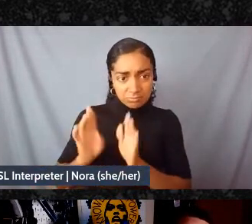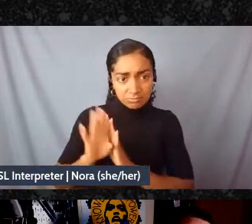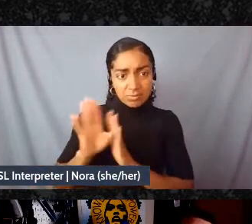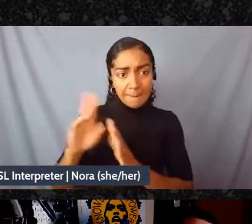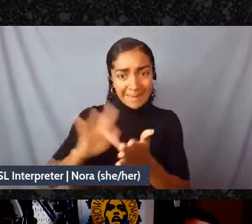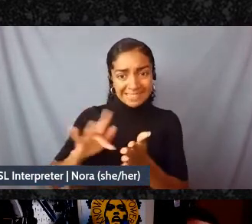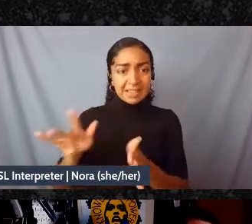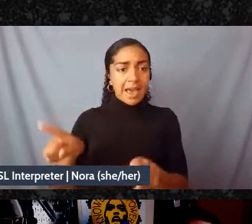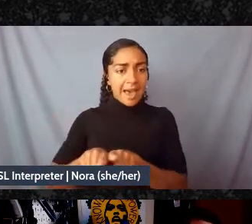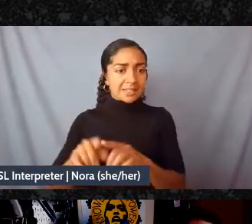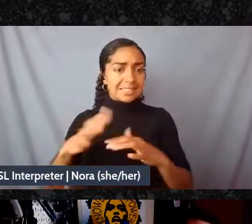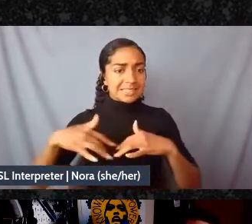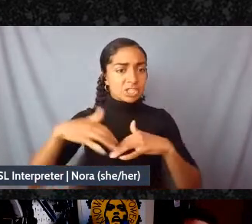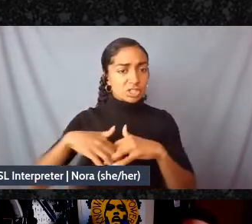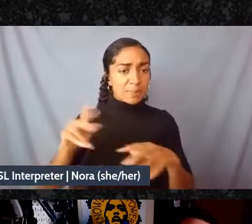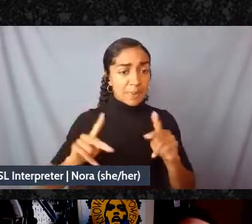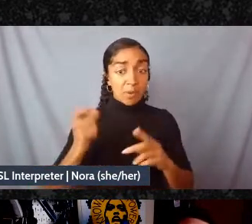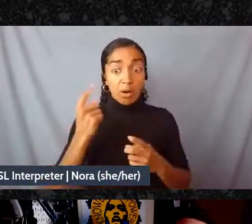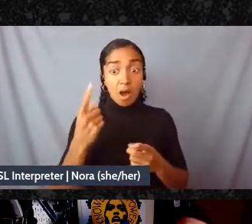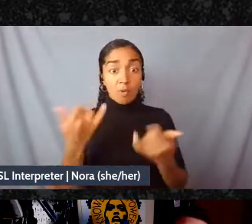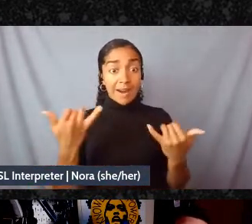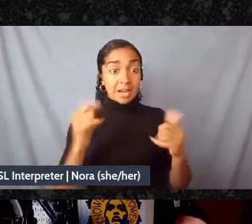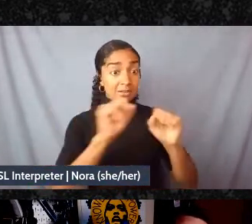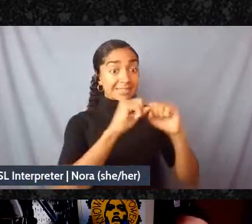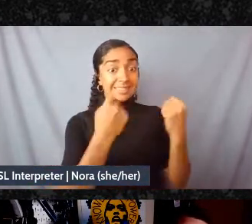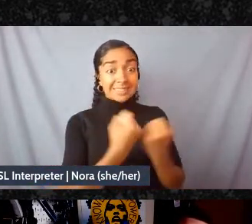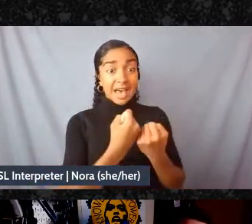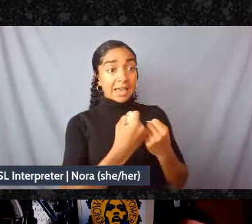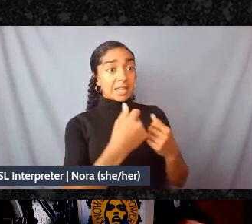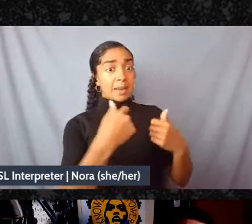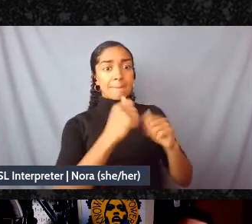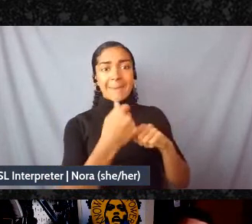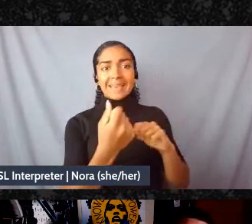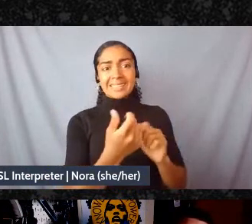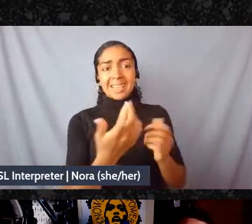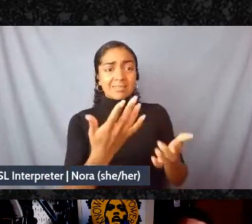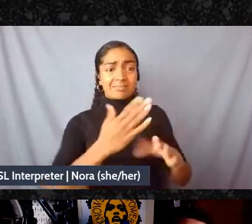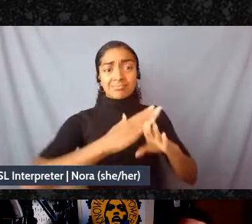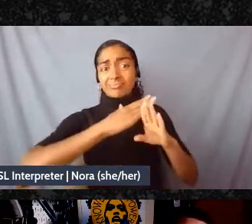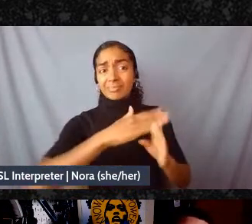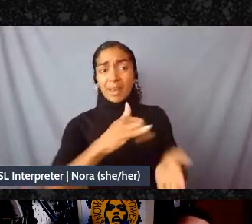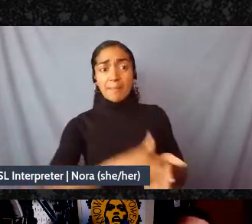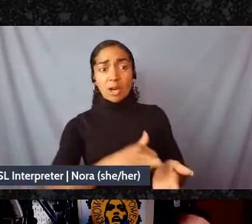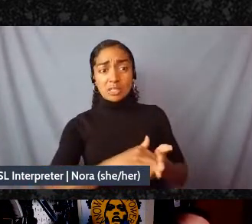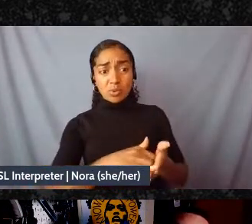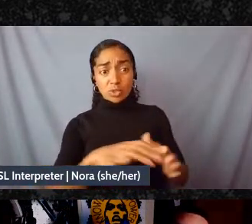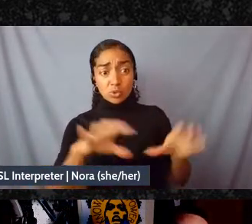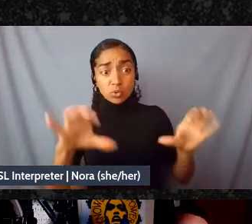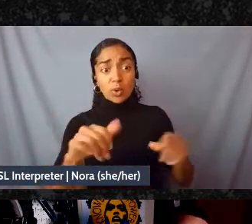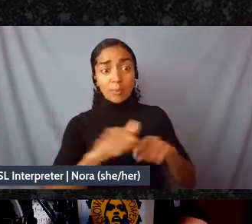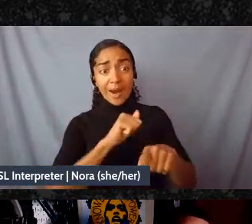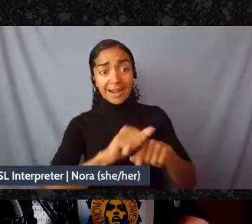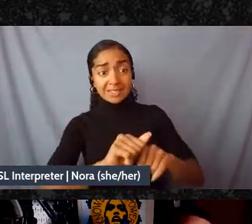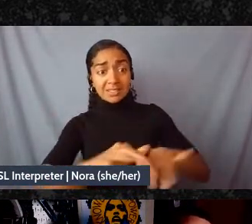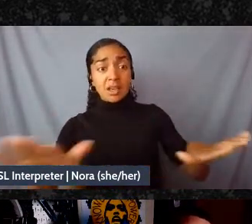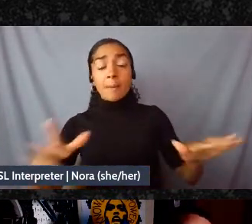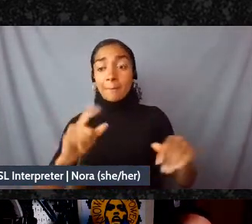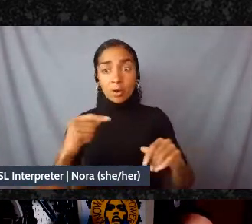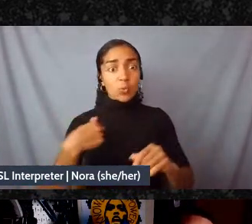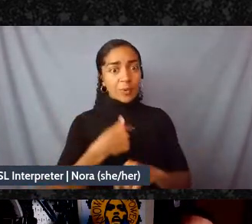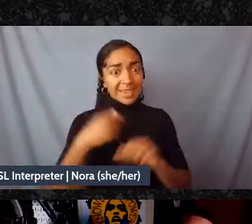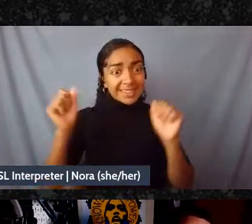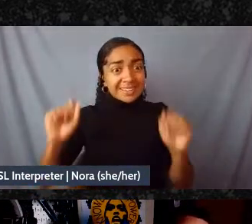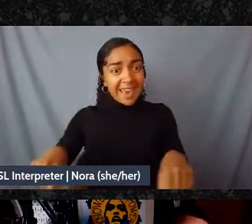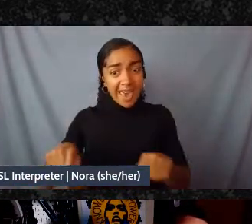almost impossible and impractical to do but I think that's scale it's scalable and it's something that we need to rethink our